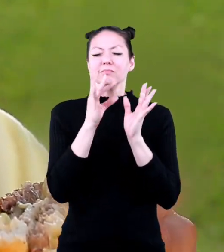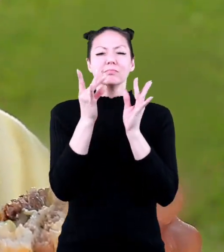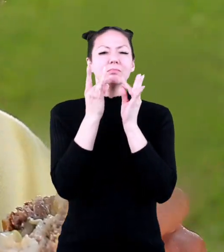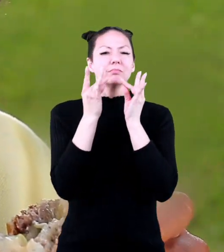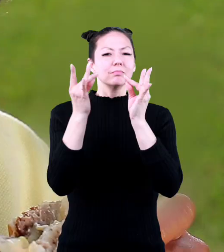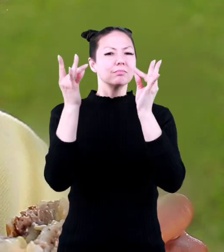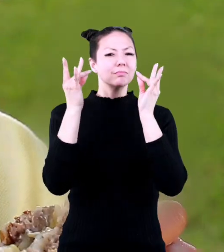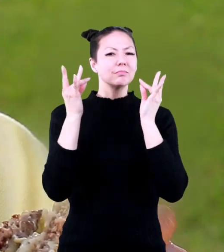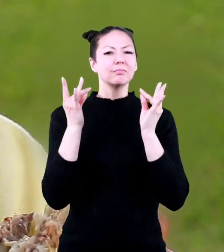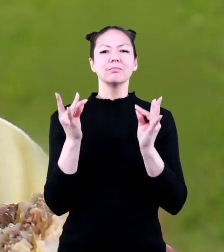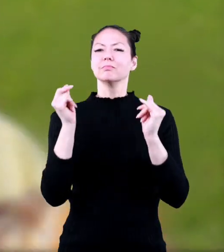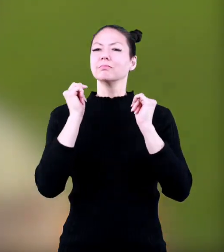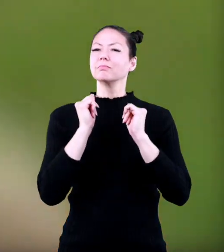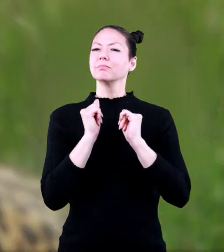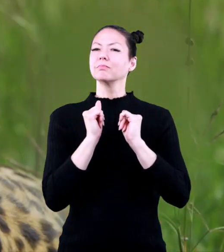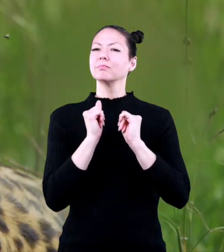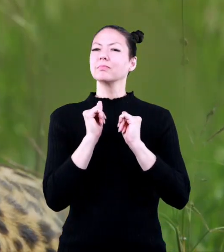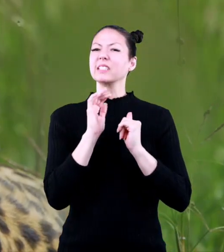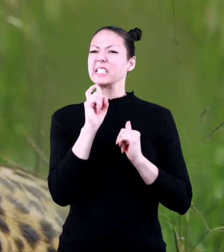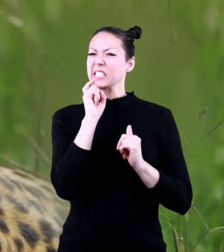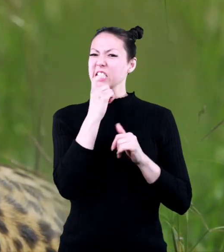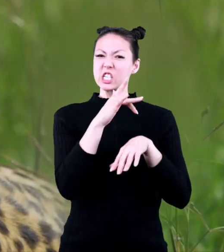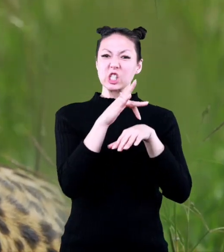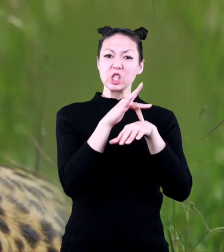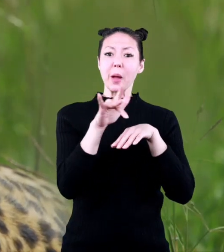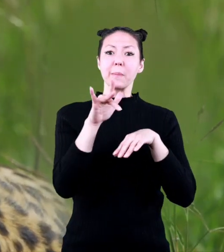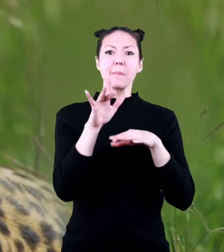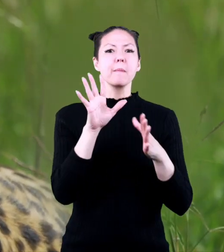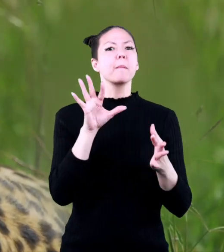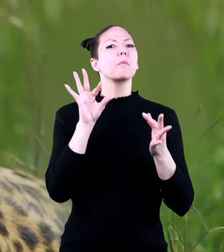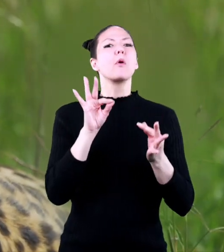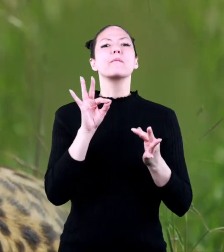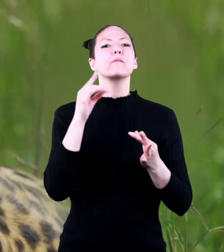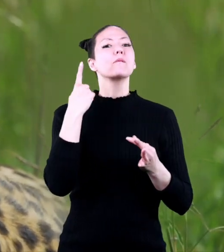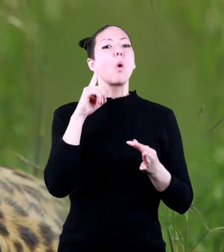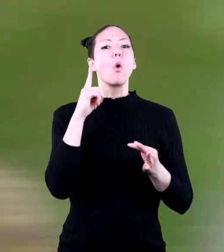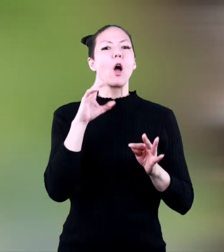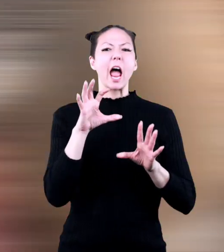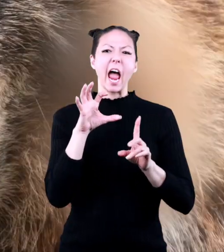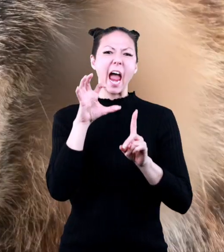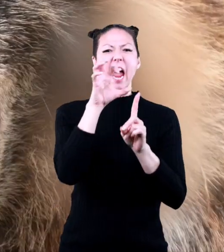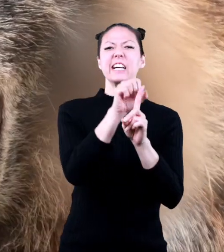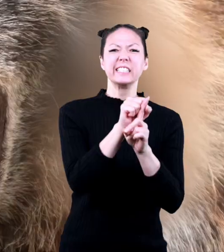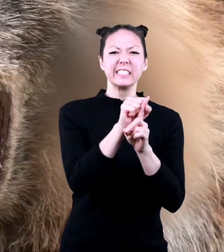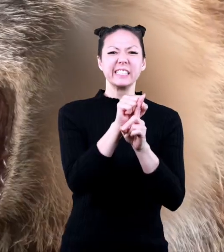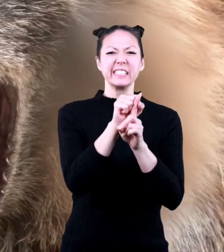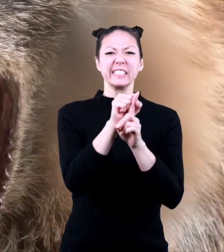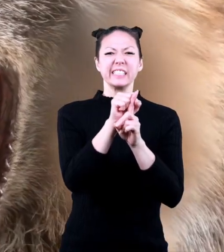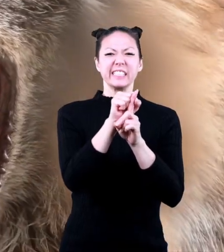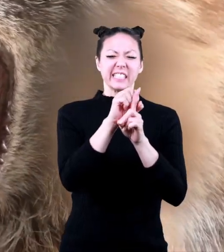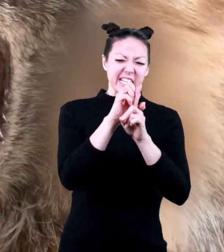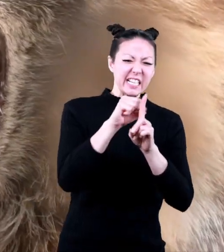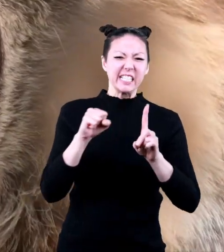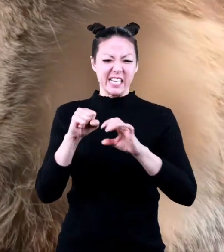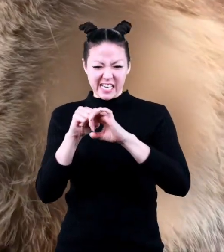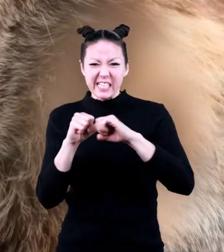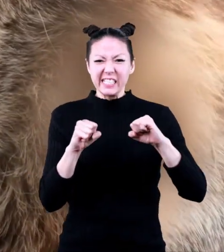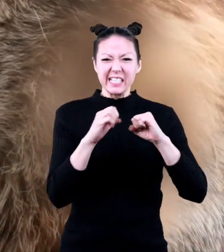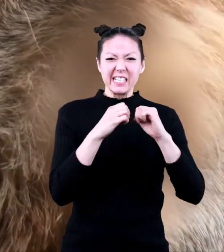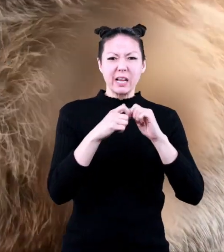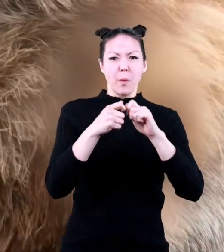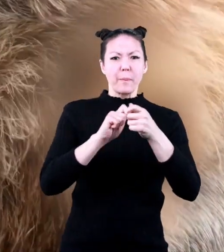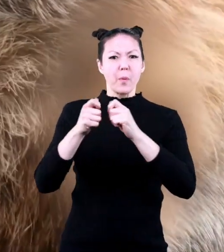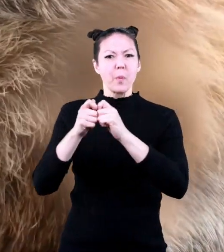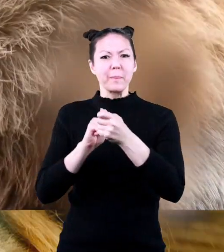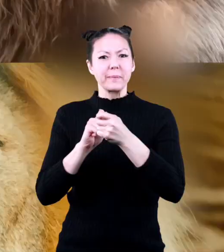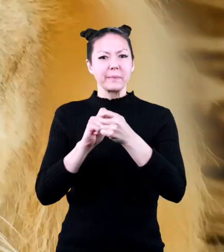Mm-mm-mm. These sharp teeth are perfect for seizing and stabbing prey and chewing